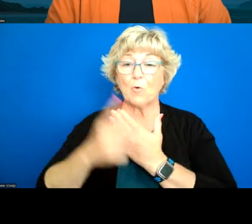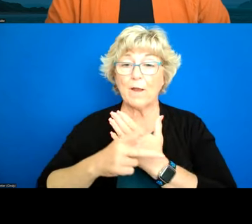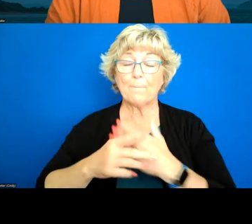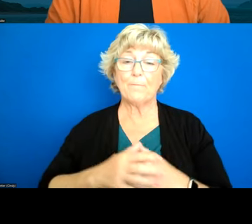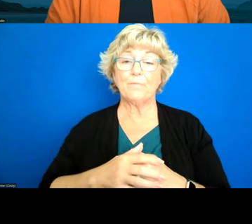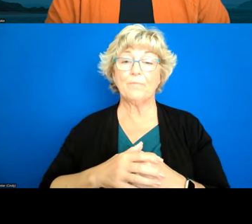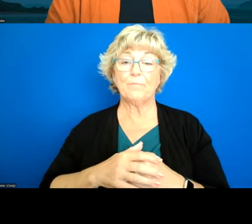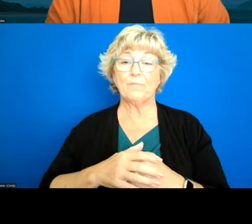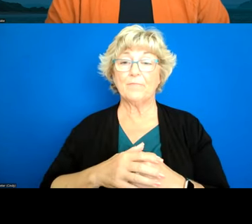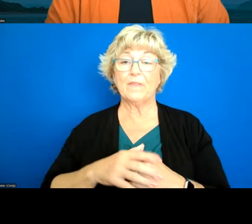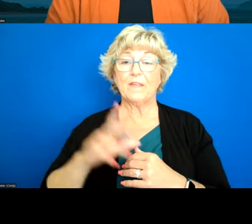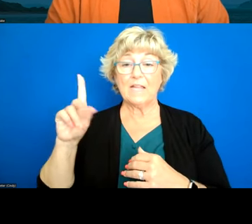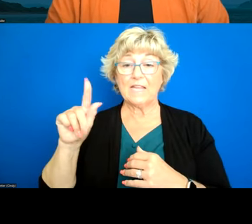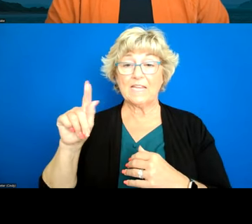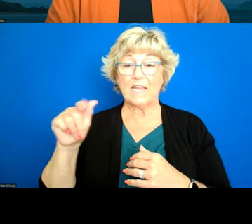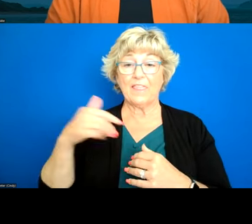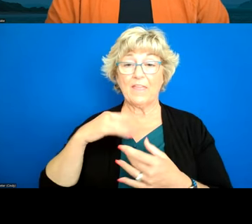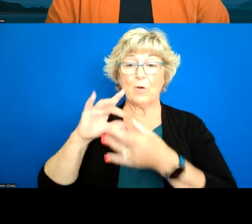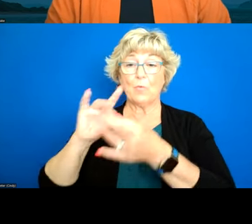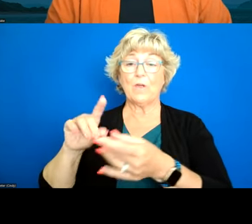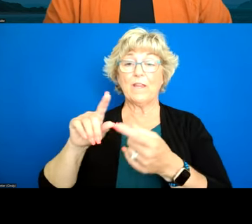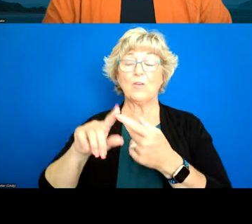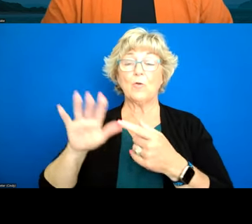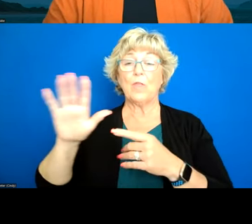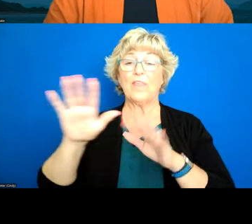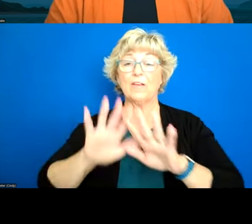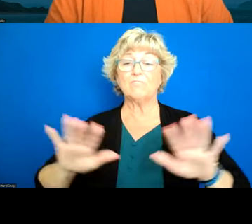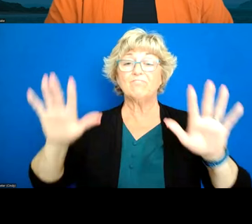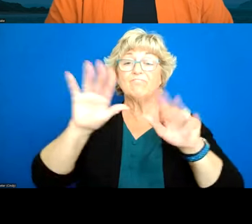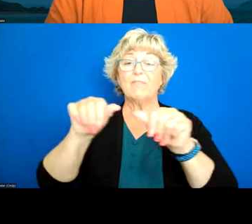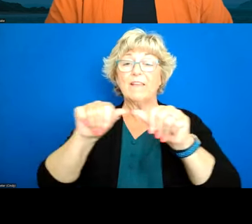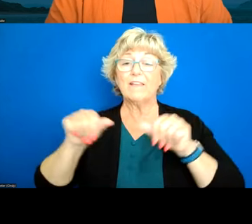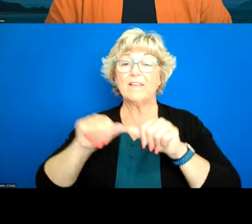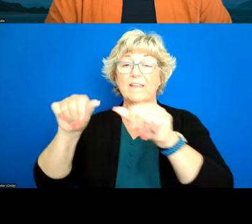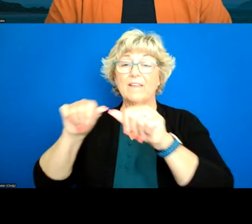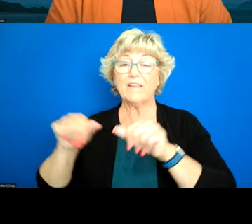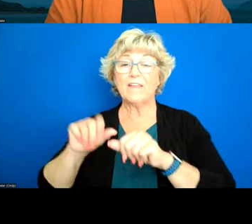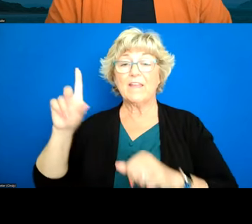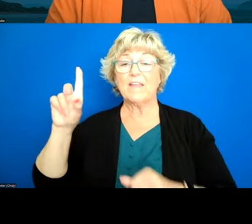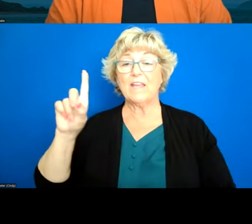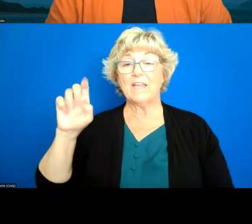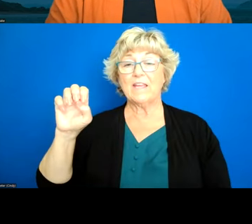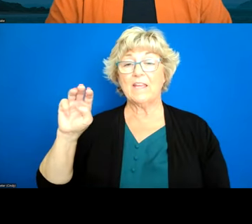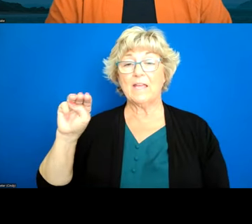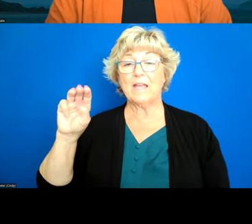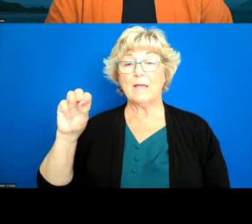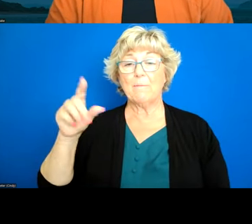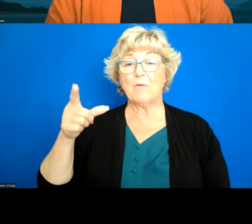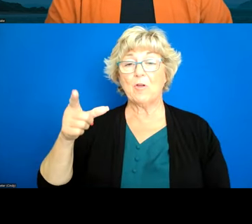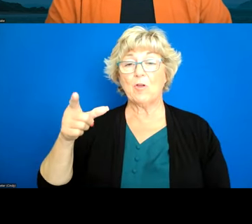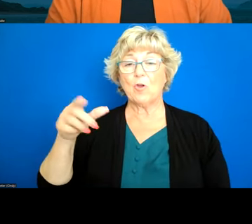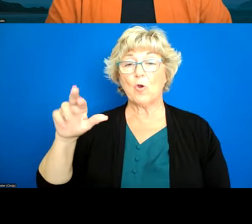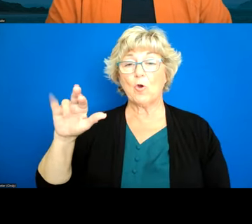programmatic data they had as it relates to demographics um and so we've received a lot of feedback and a lot of